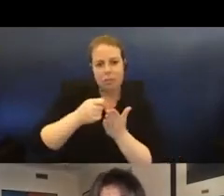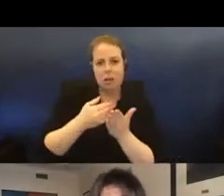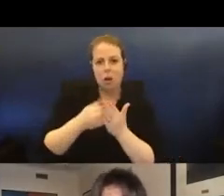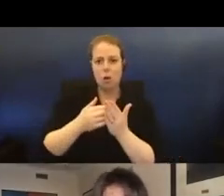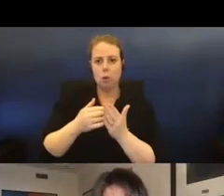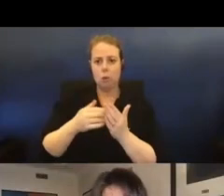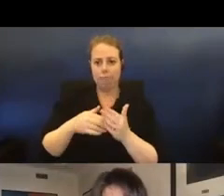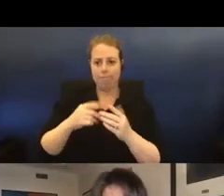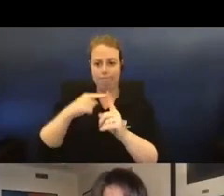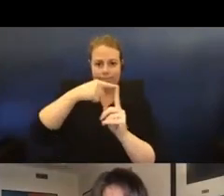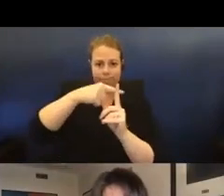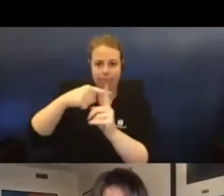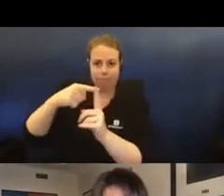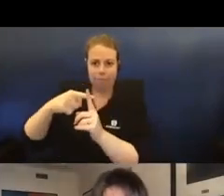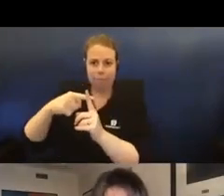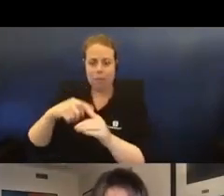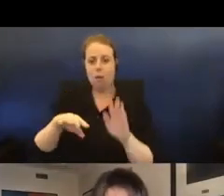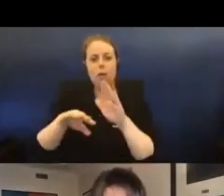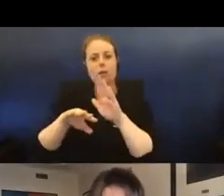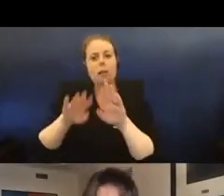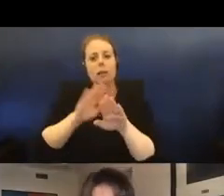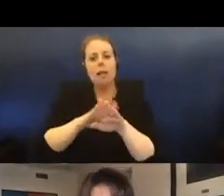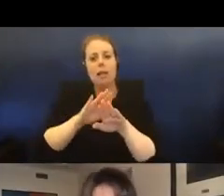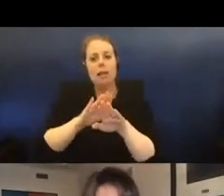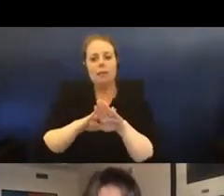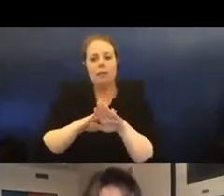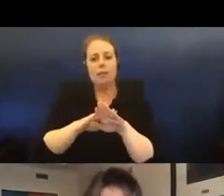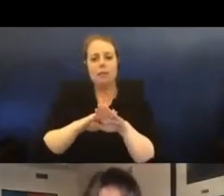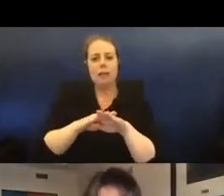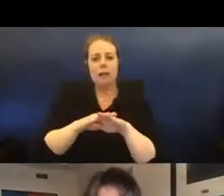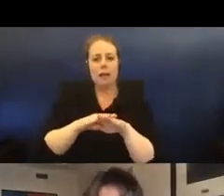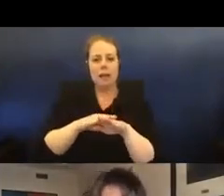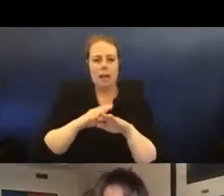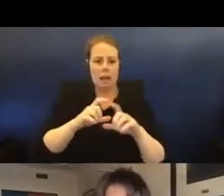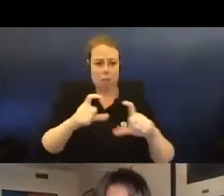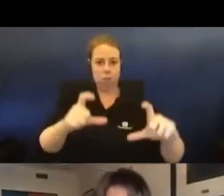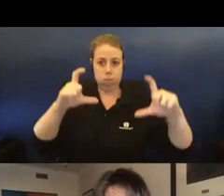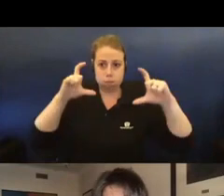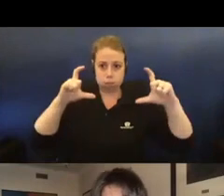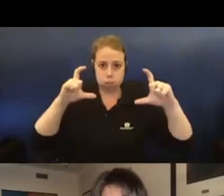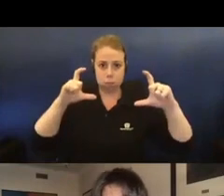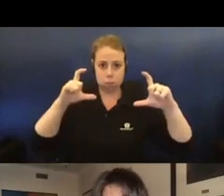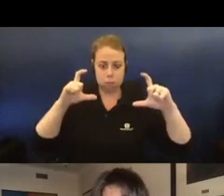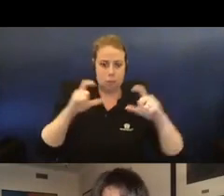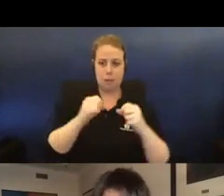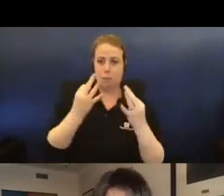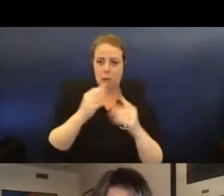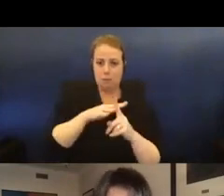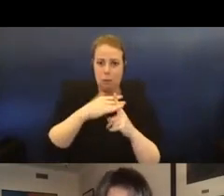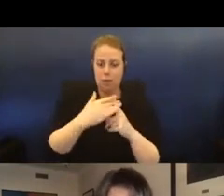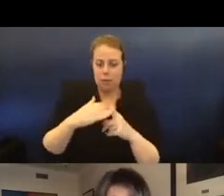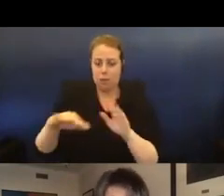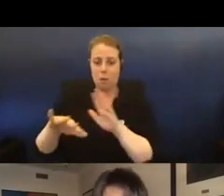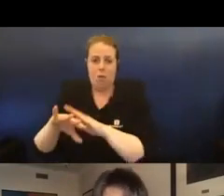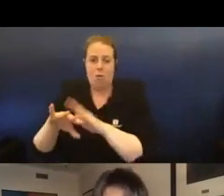painting with the photoj greatly enlarged and taken out of context. On the right, I asked my family and friends